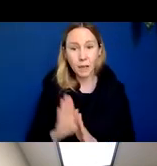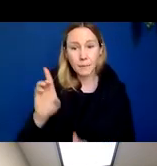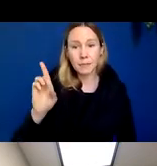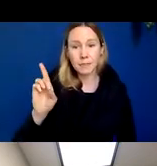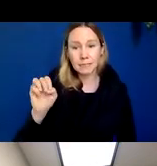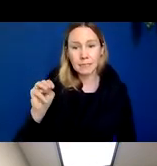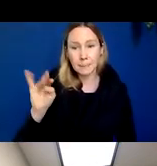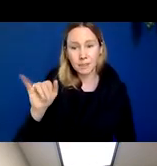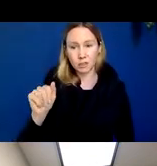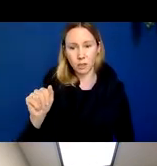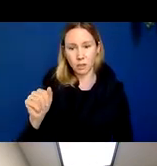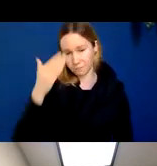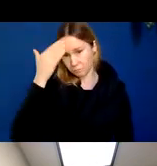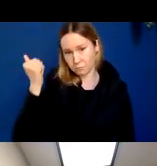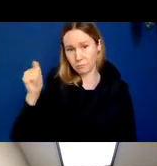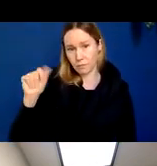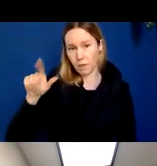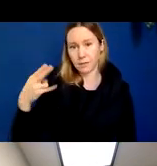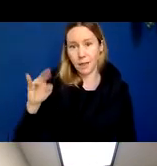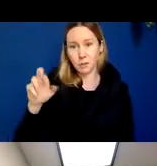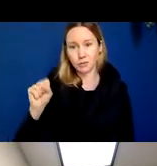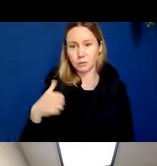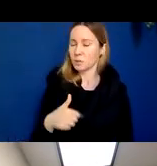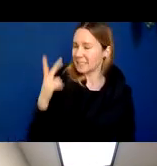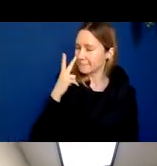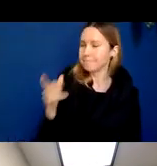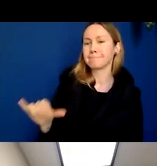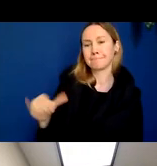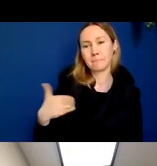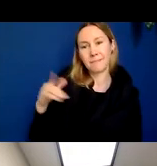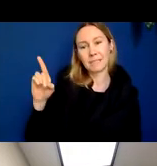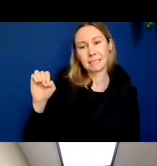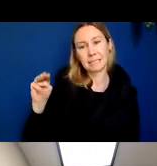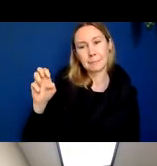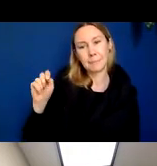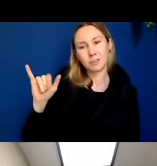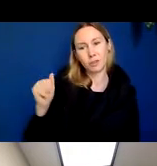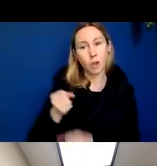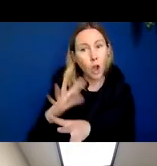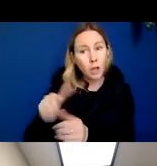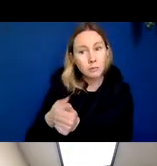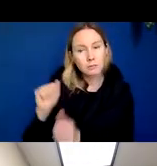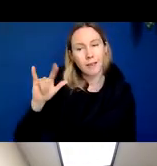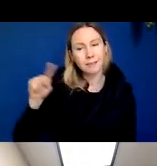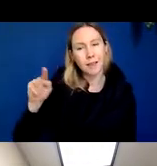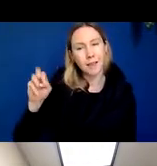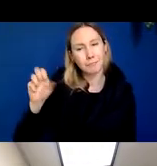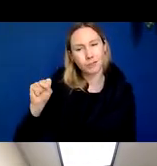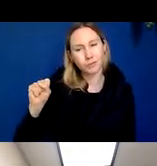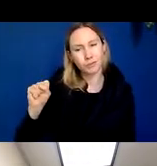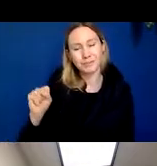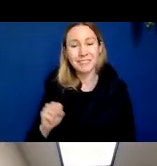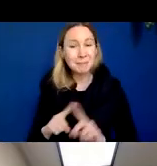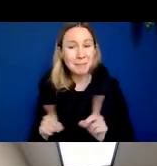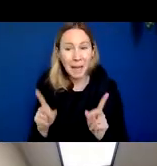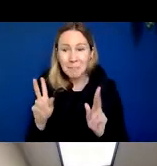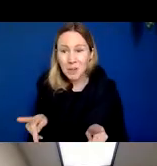that's what we would say. We would say, I'm seeing a person that has dementia caused by Alzheimer's disease of the brain. But you have a person